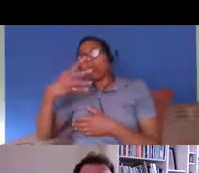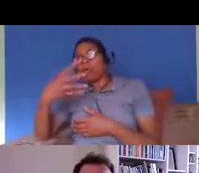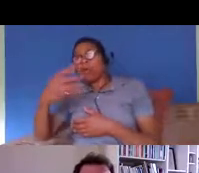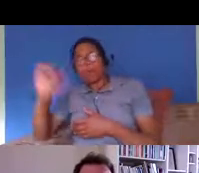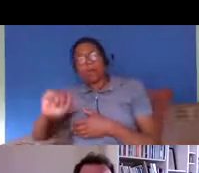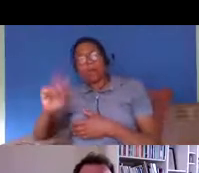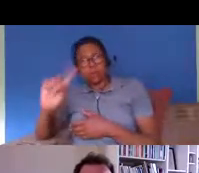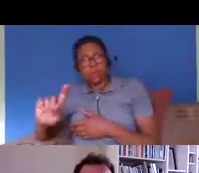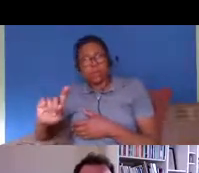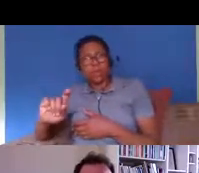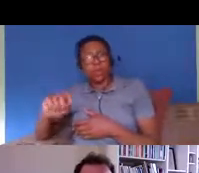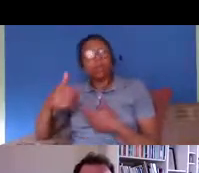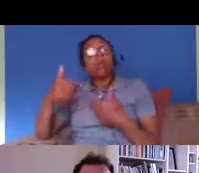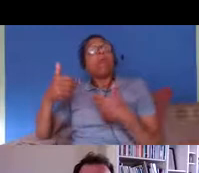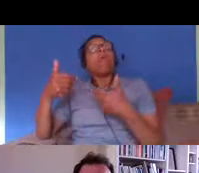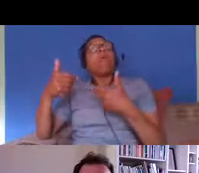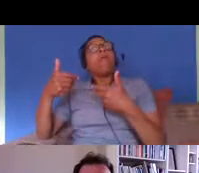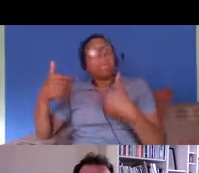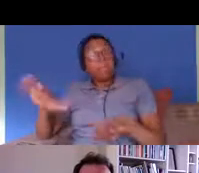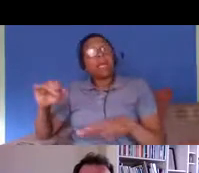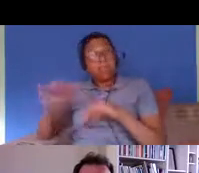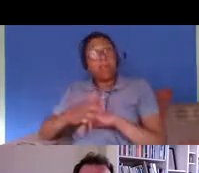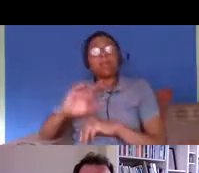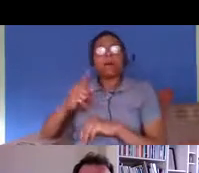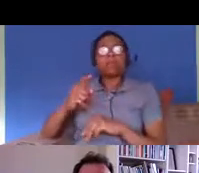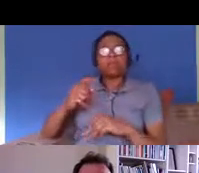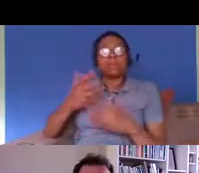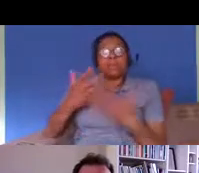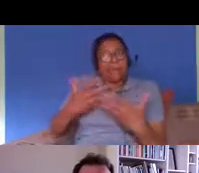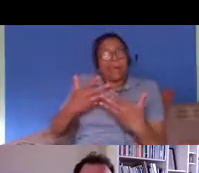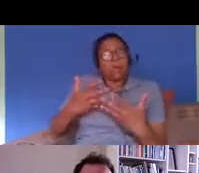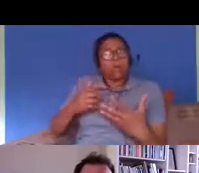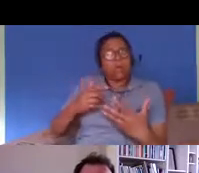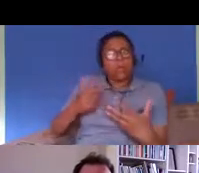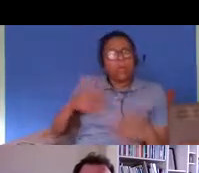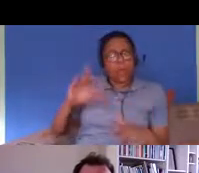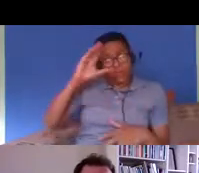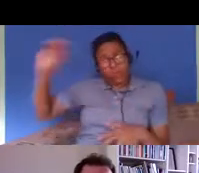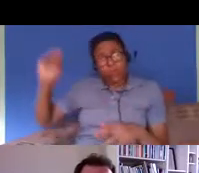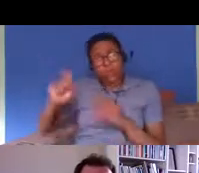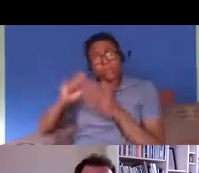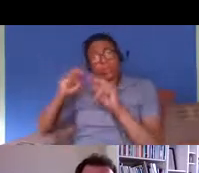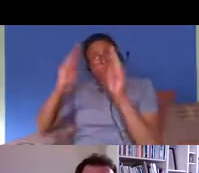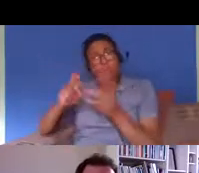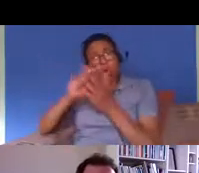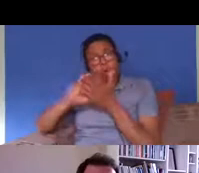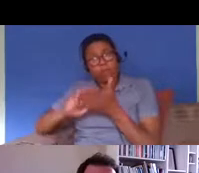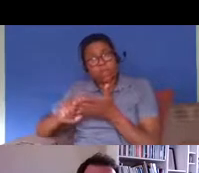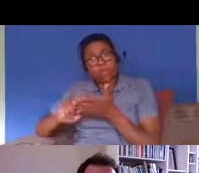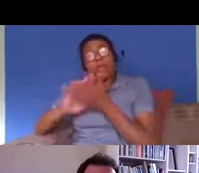people have a kind of investigation of their immigration status because they've been reported to the home office by a marriage registrar